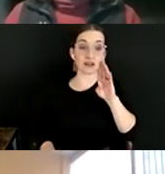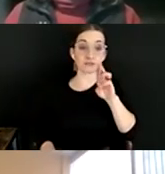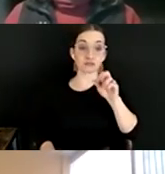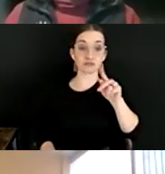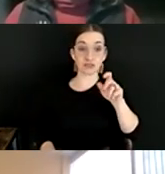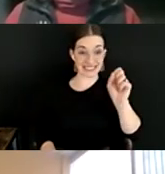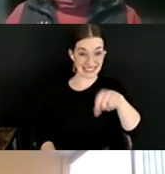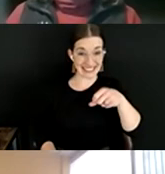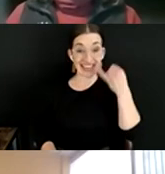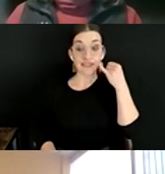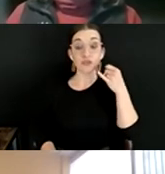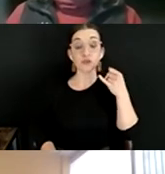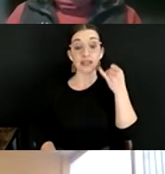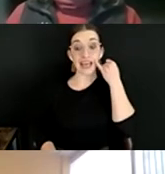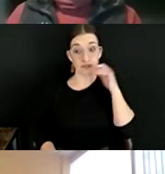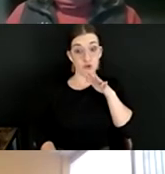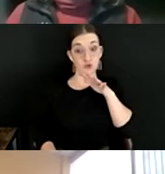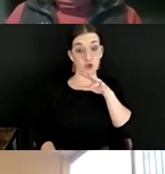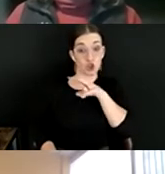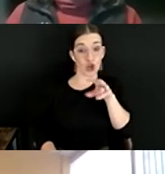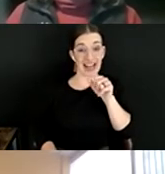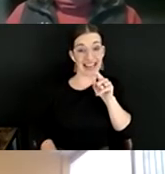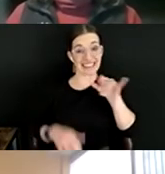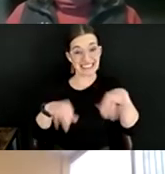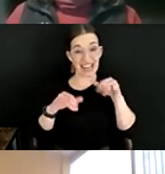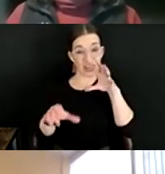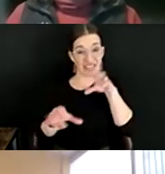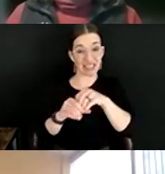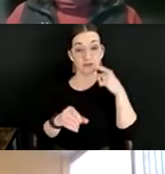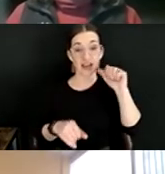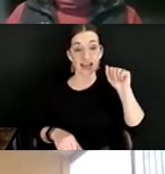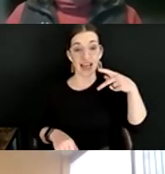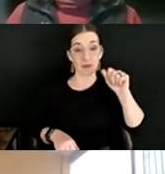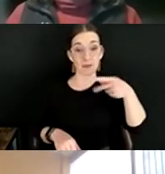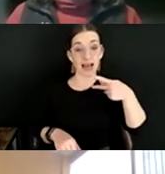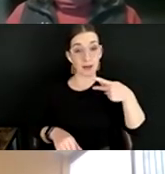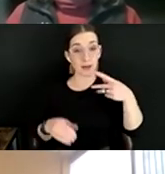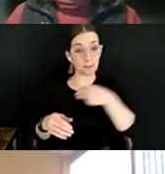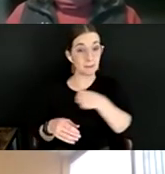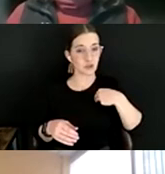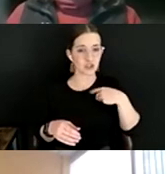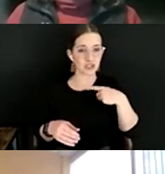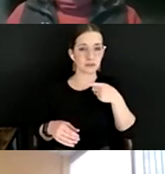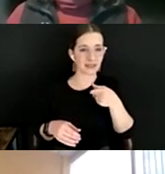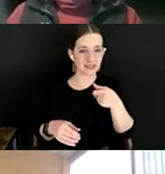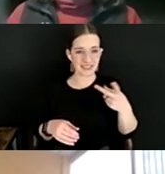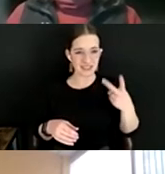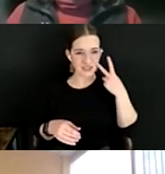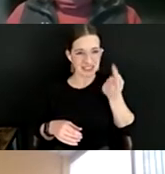membership, how many how many production managers do we see? How many technical directors do we see show up in these spaces?